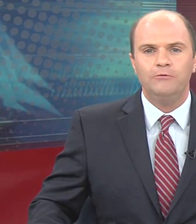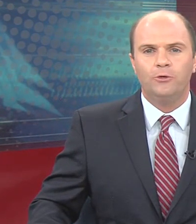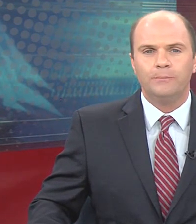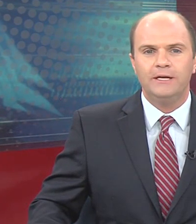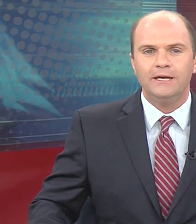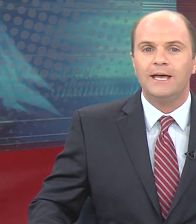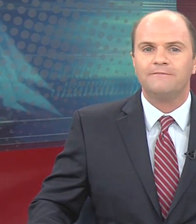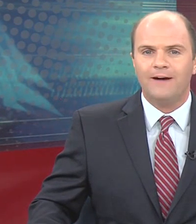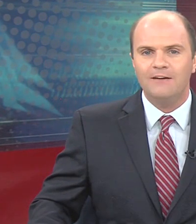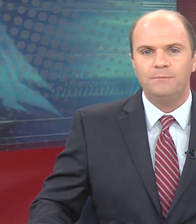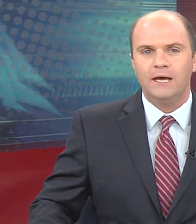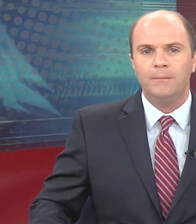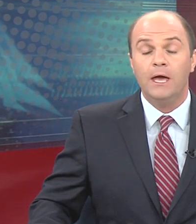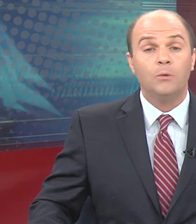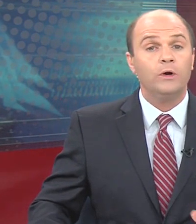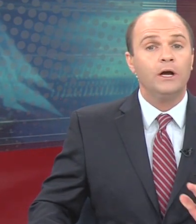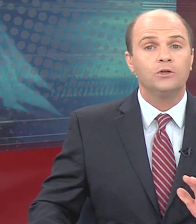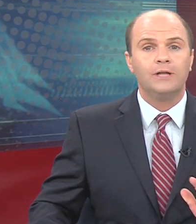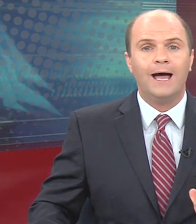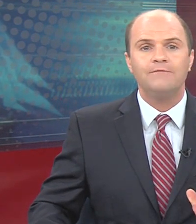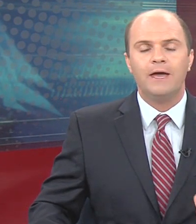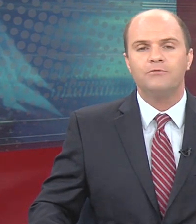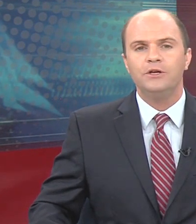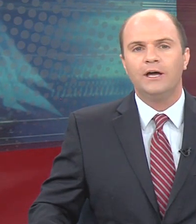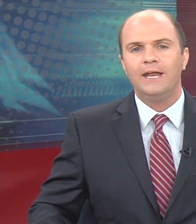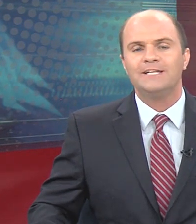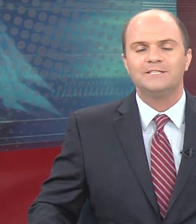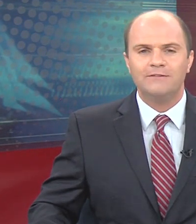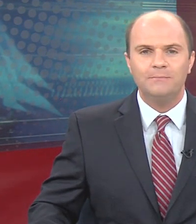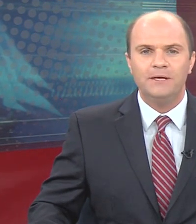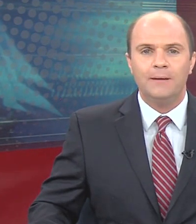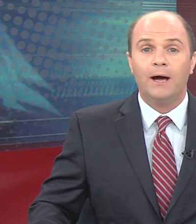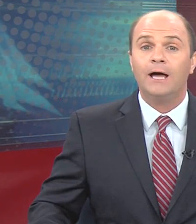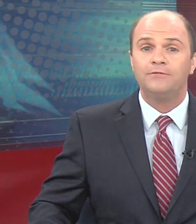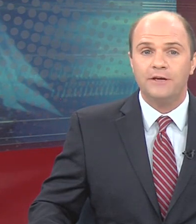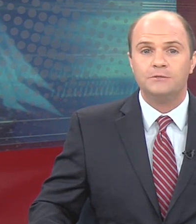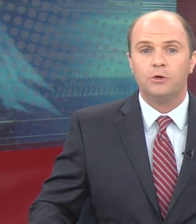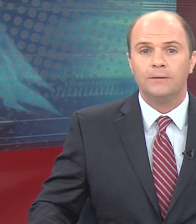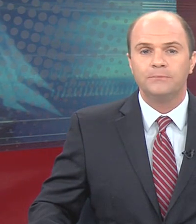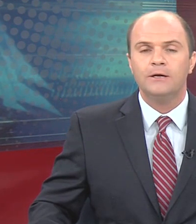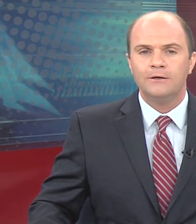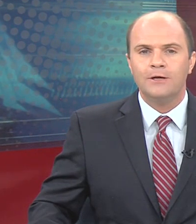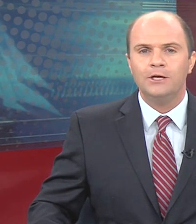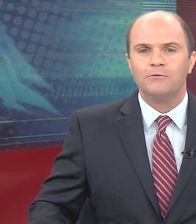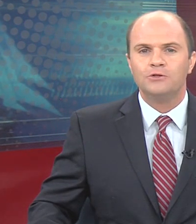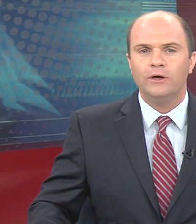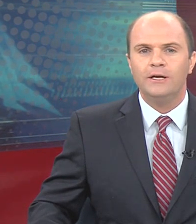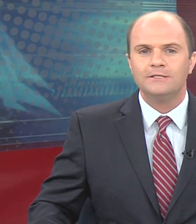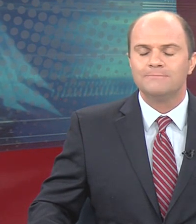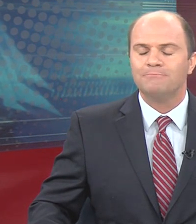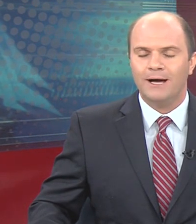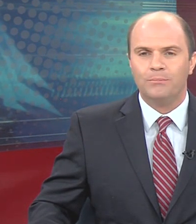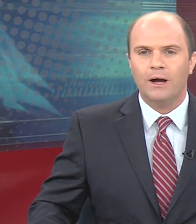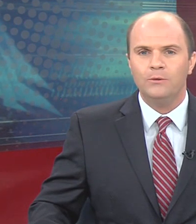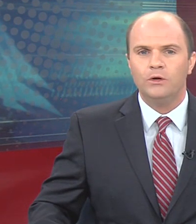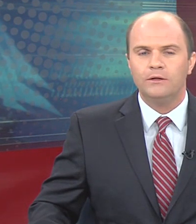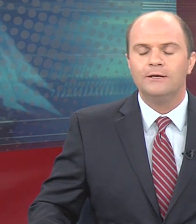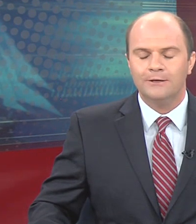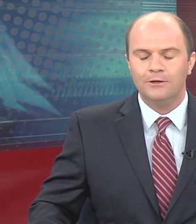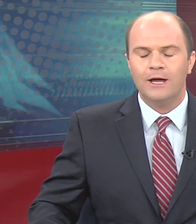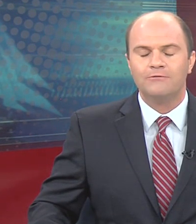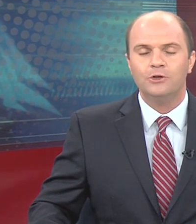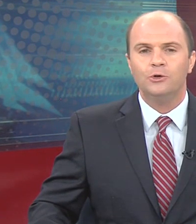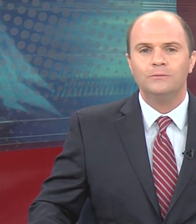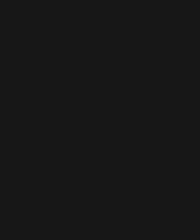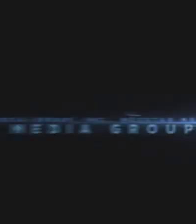Jet24 beginning at 5 p.m. And we are live every night at 7 p.m. on Facebook. Thank you for joining us. I'm Brian Wilk.